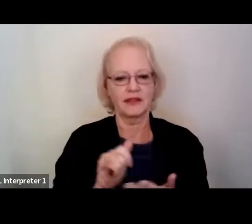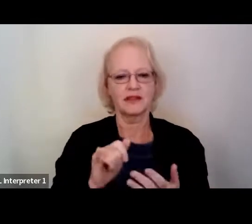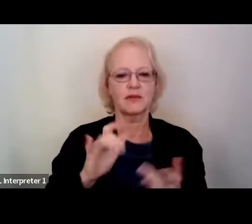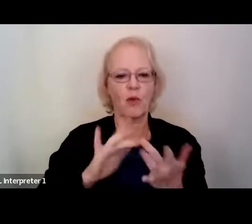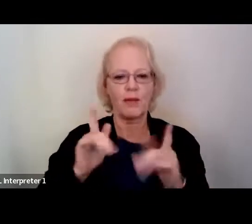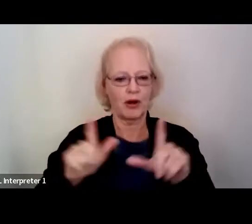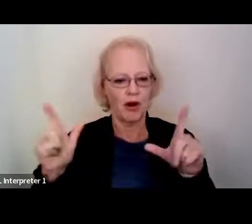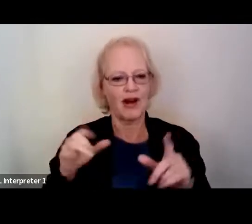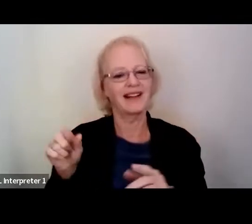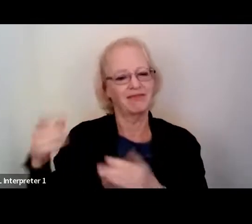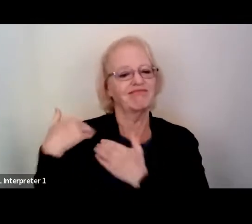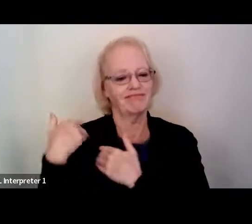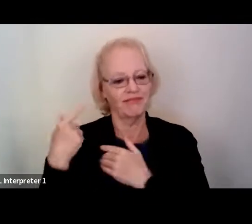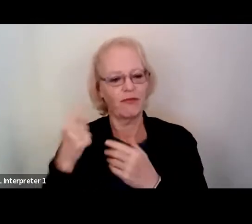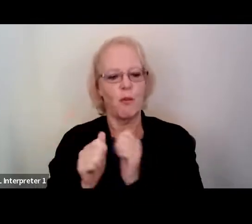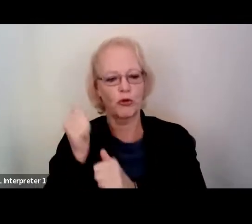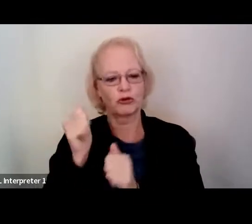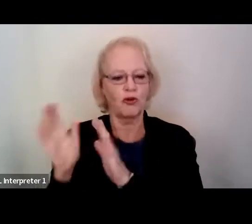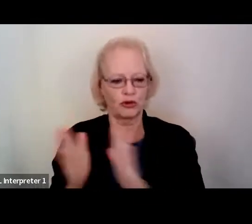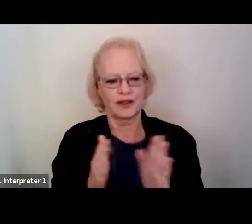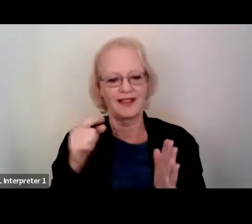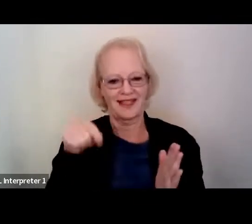together with Pancho. Erika?